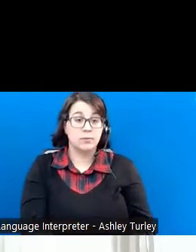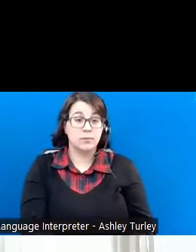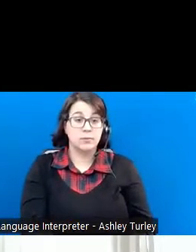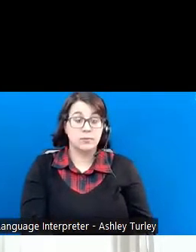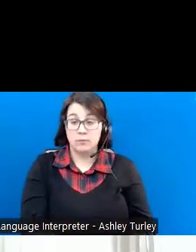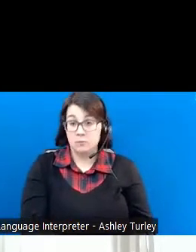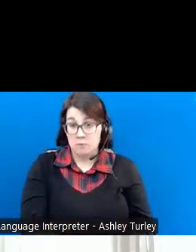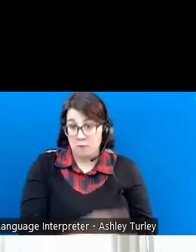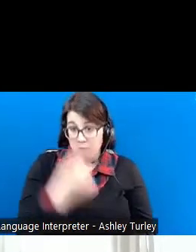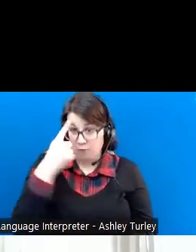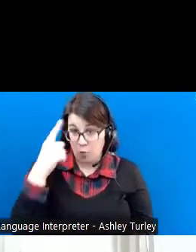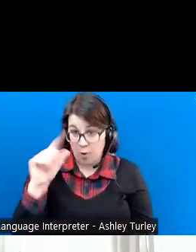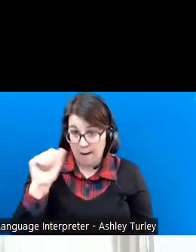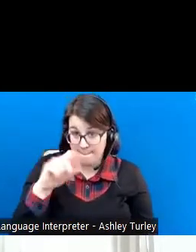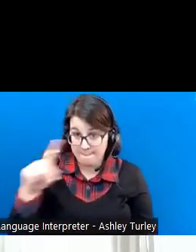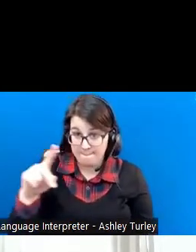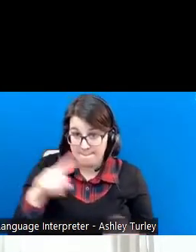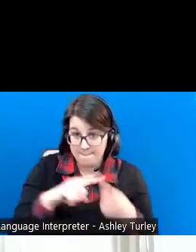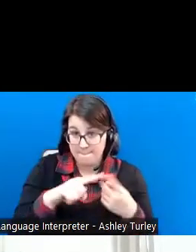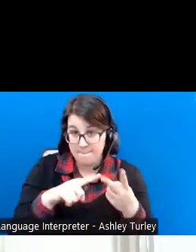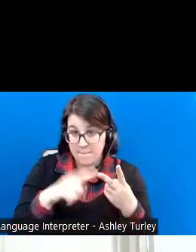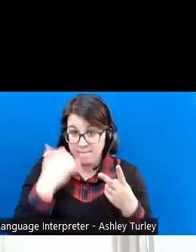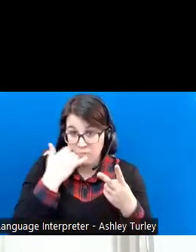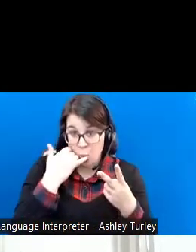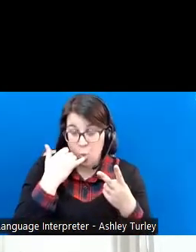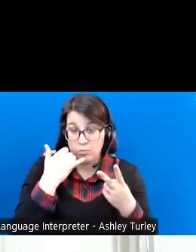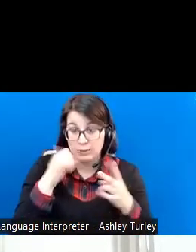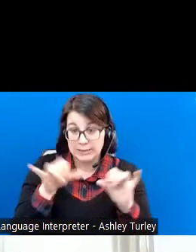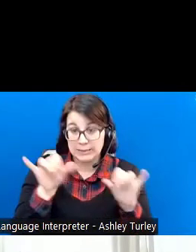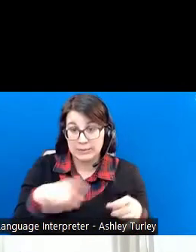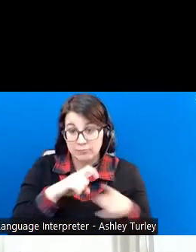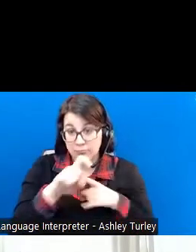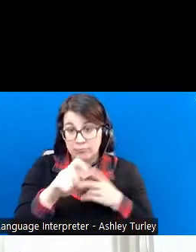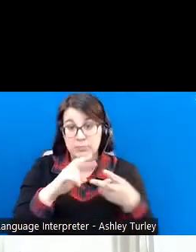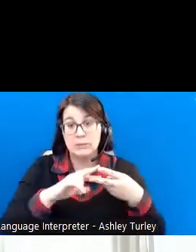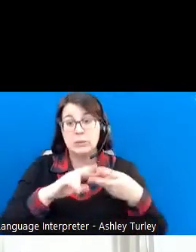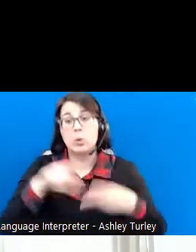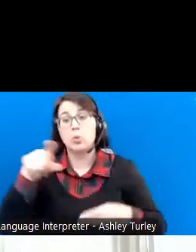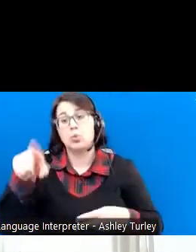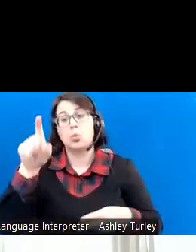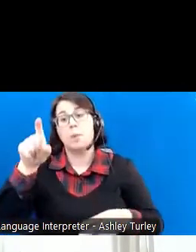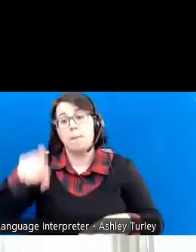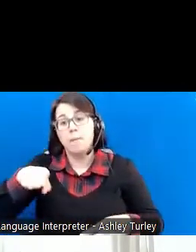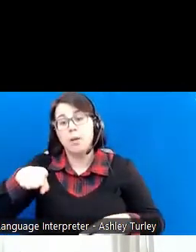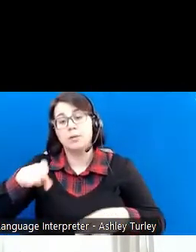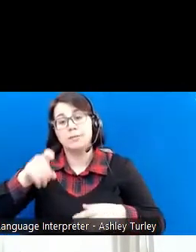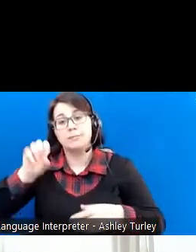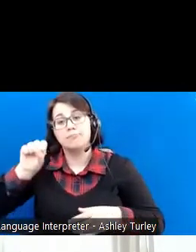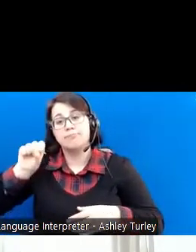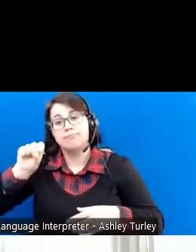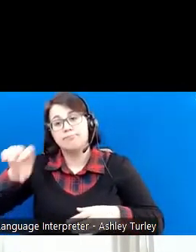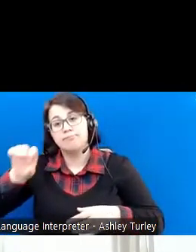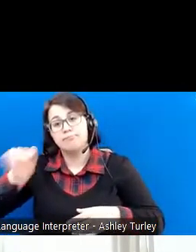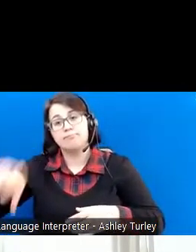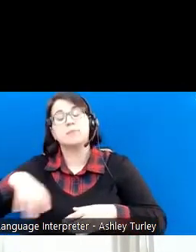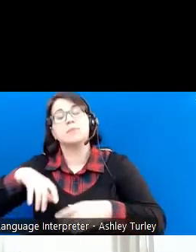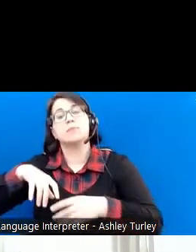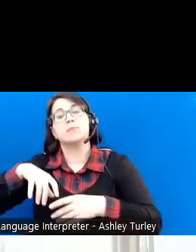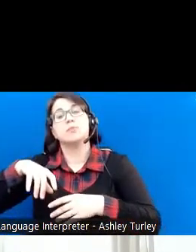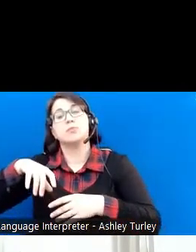app or the telephone system, though, you must provide Social Security with your employer's